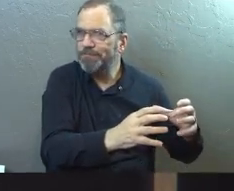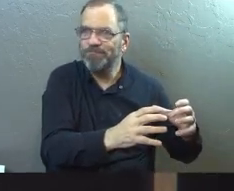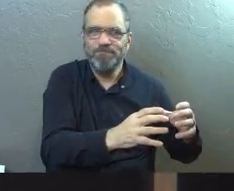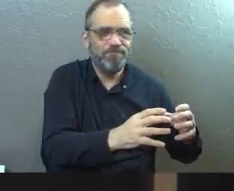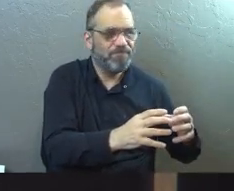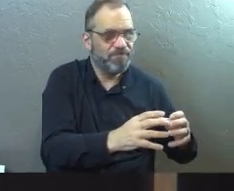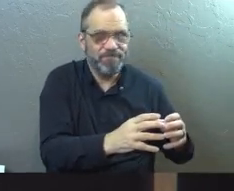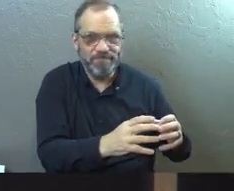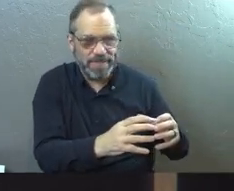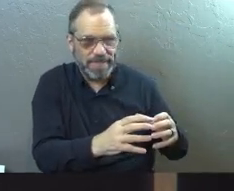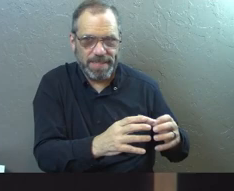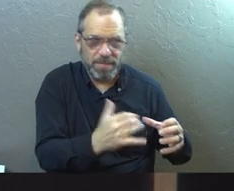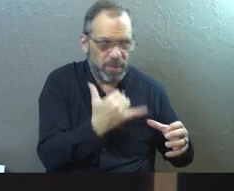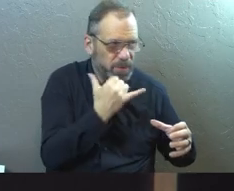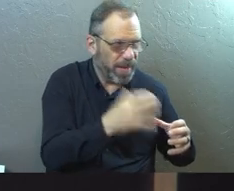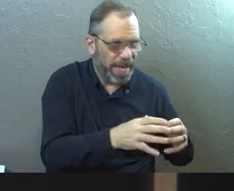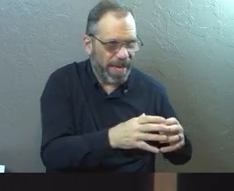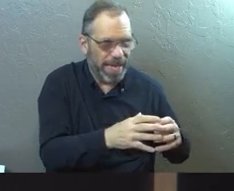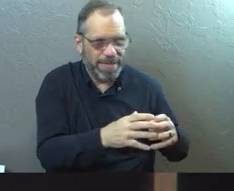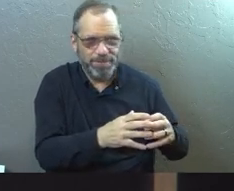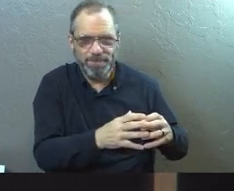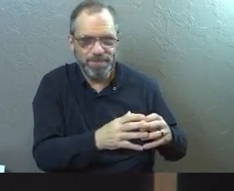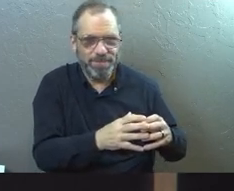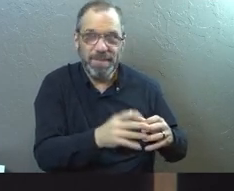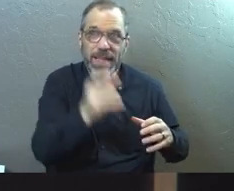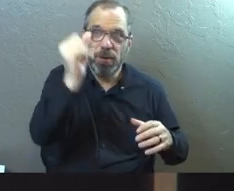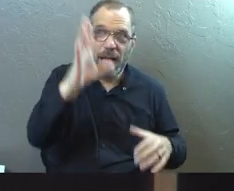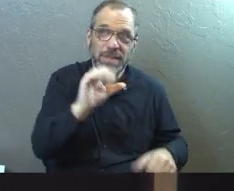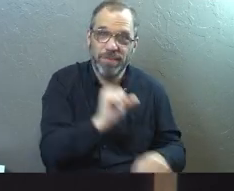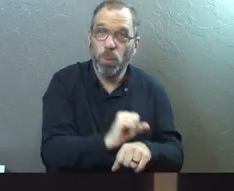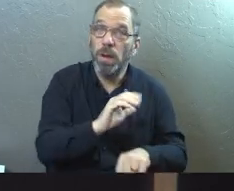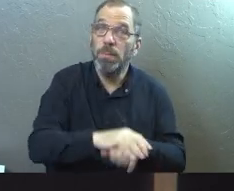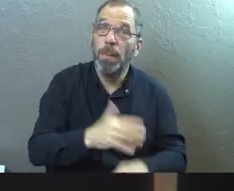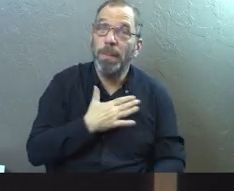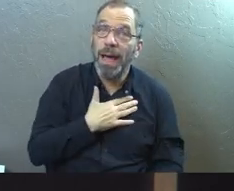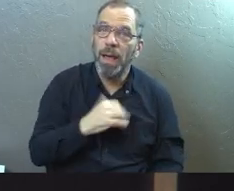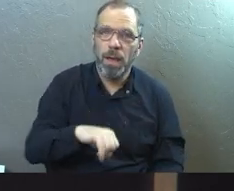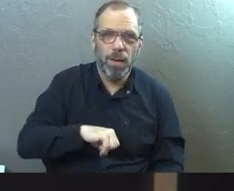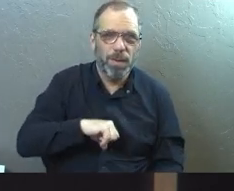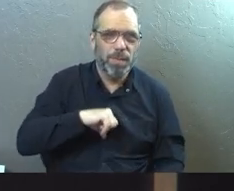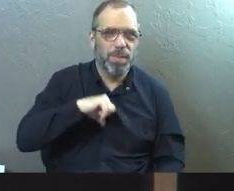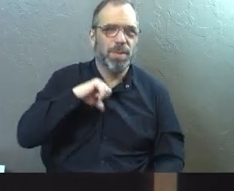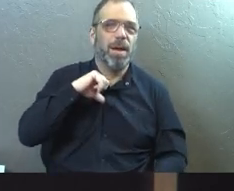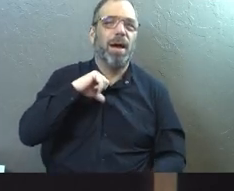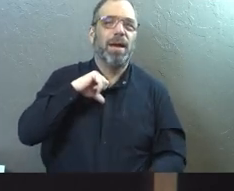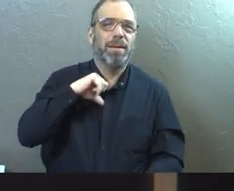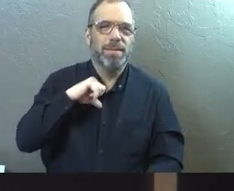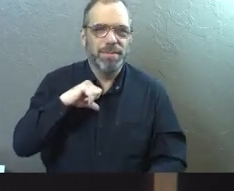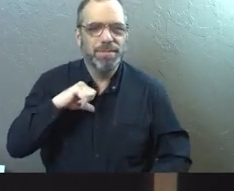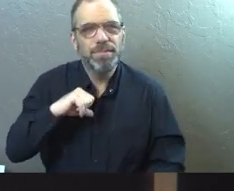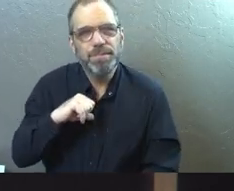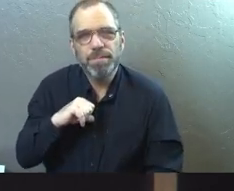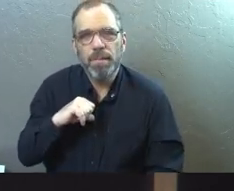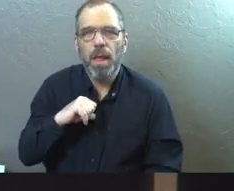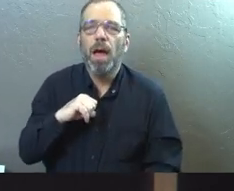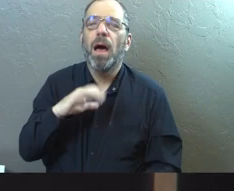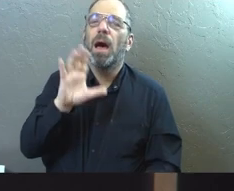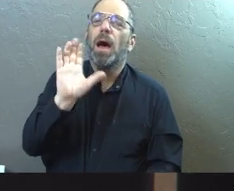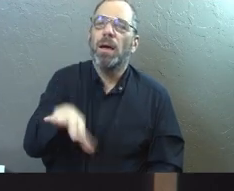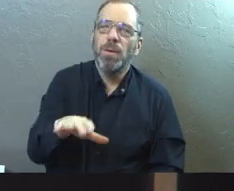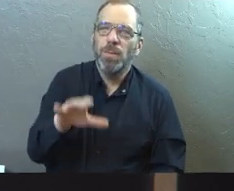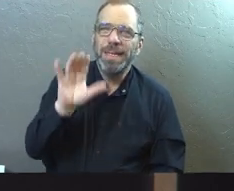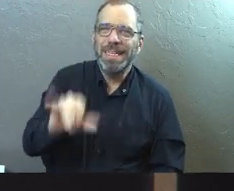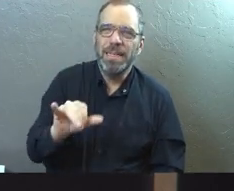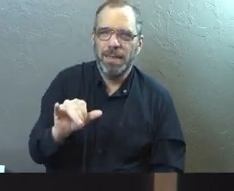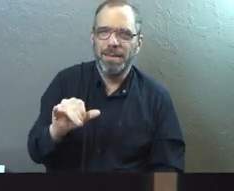there knowing I'm wrong and God's got to come in and work on my pride, right? All that to say we need a sheet